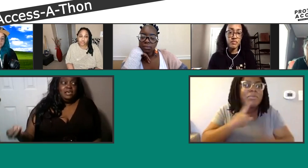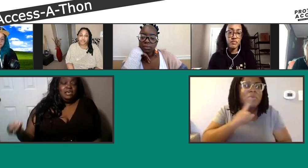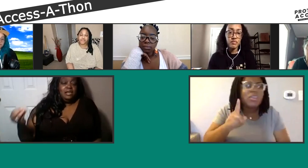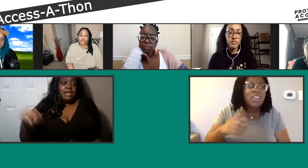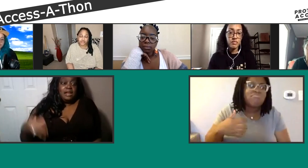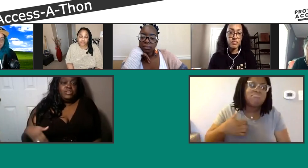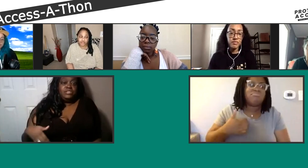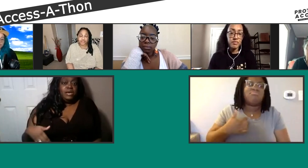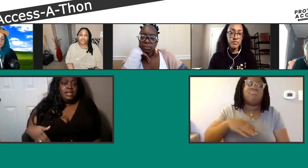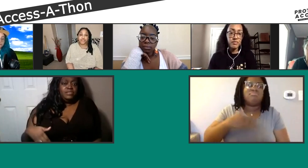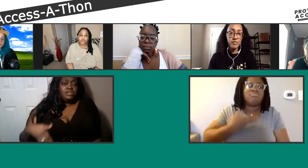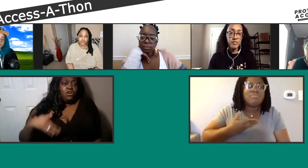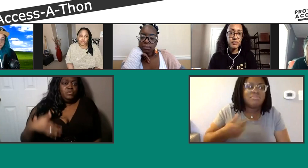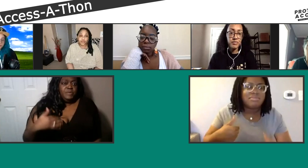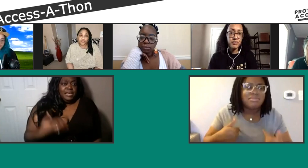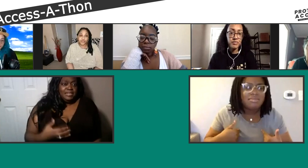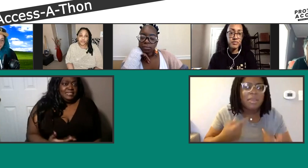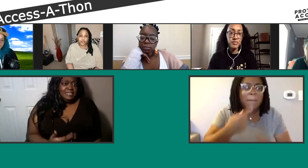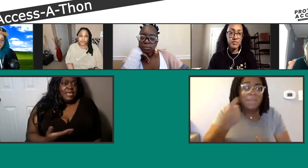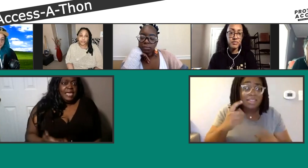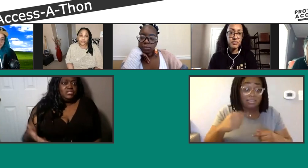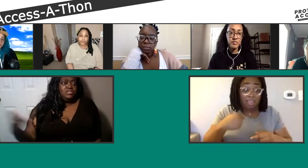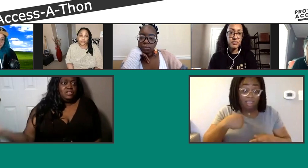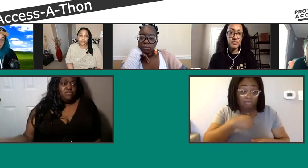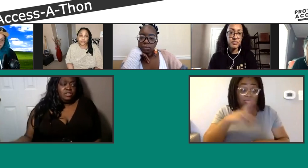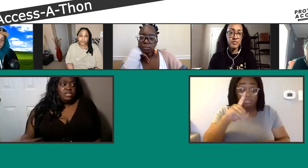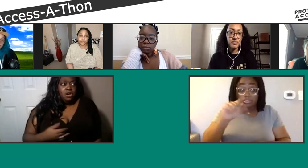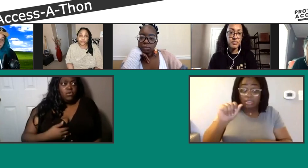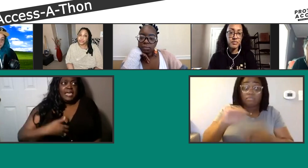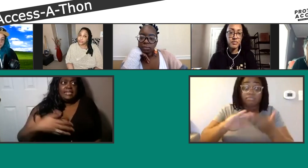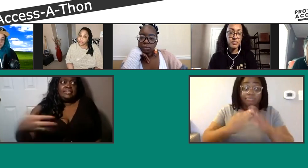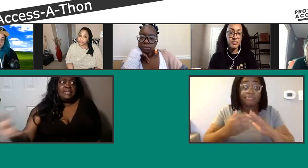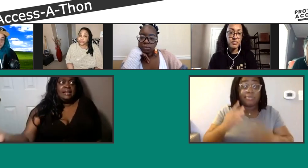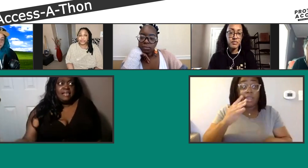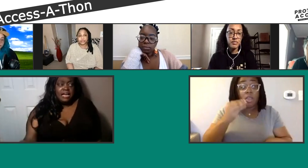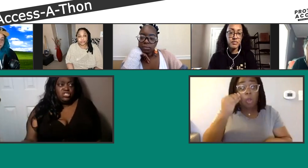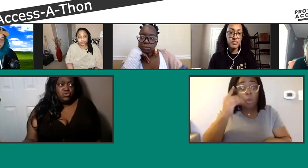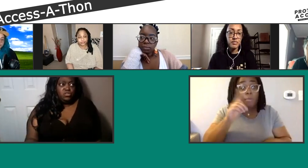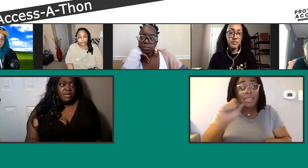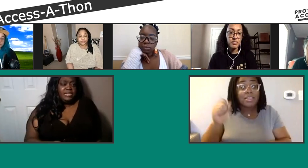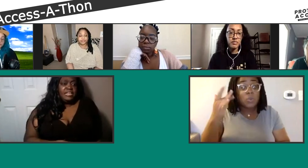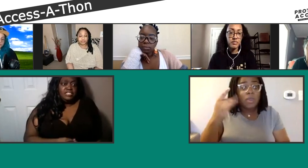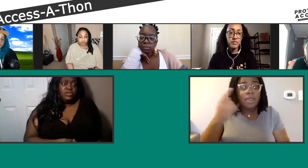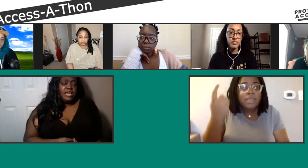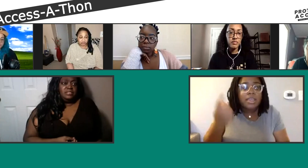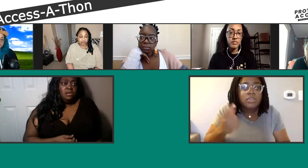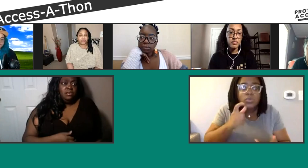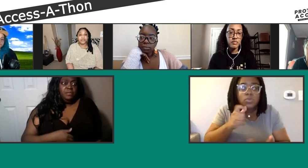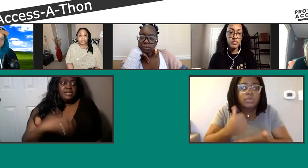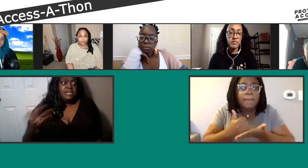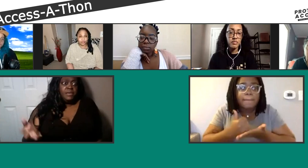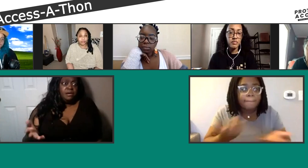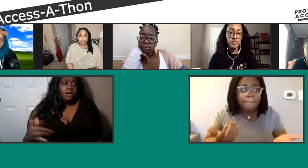a lot of the reason why a lot of us are home is because they say they can't do stuff for us or we can't send that controlled medication to your house.